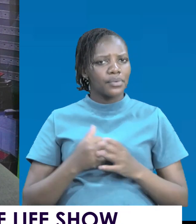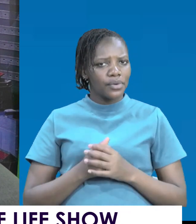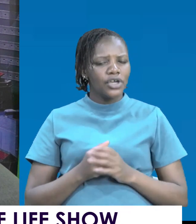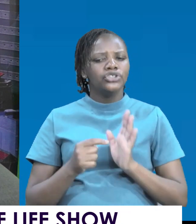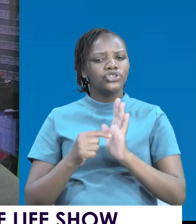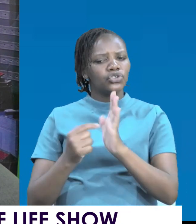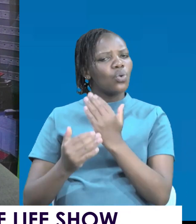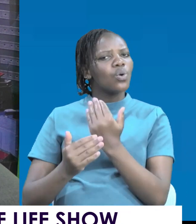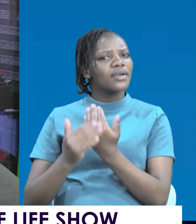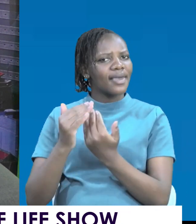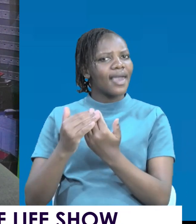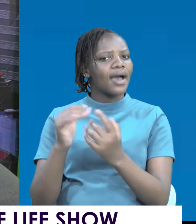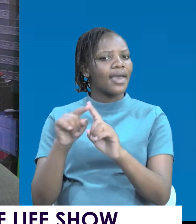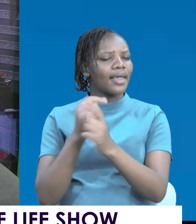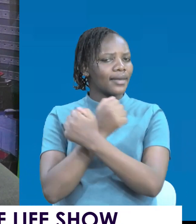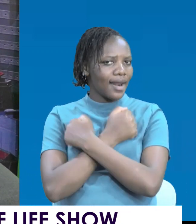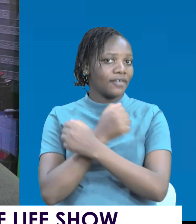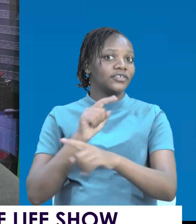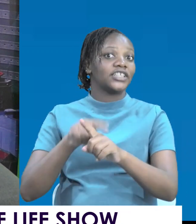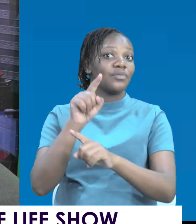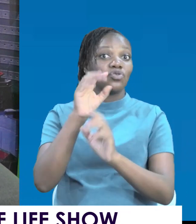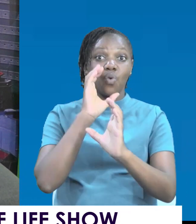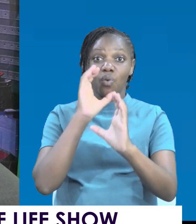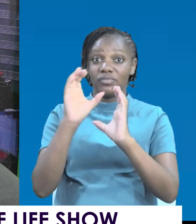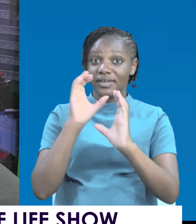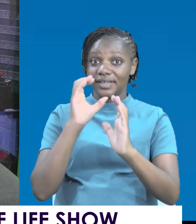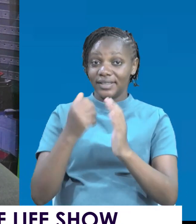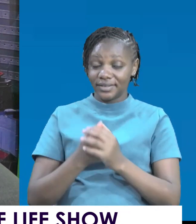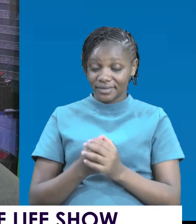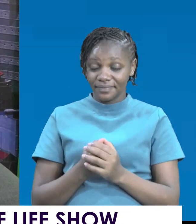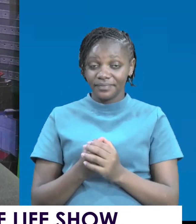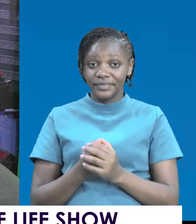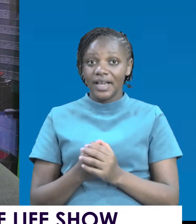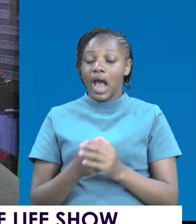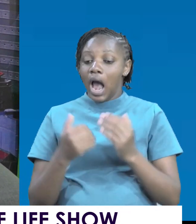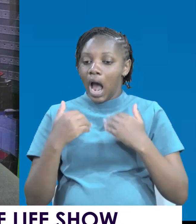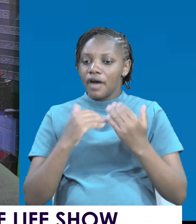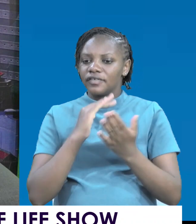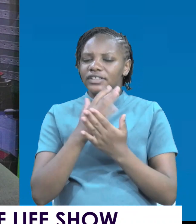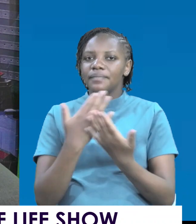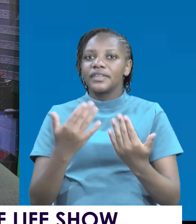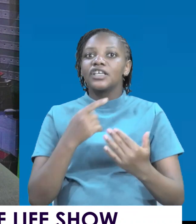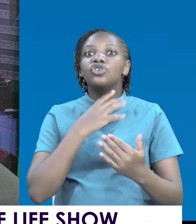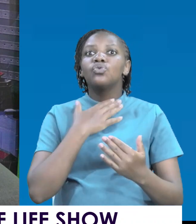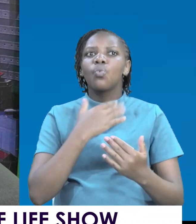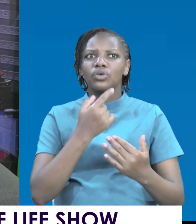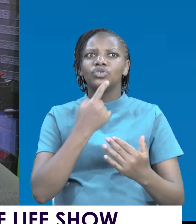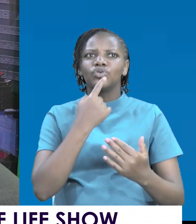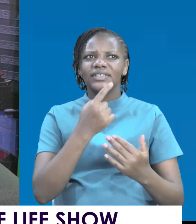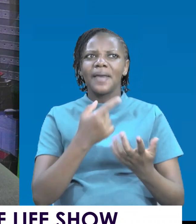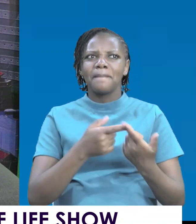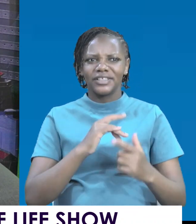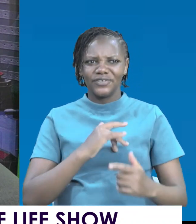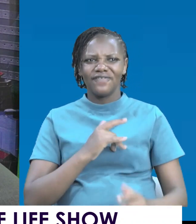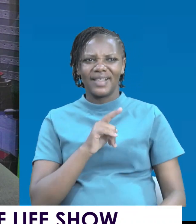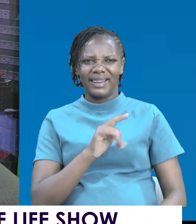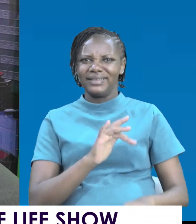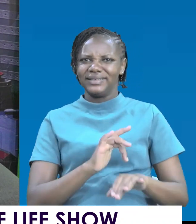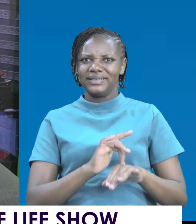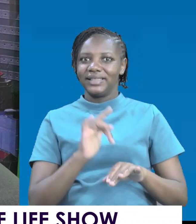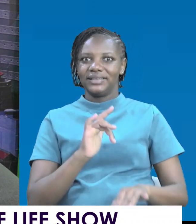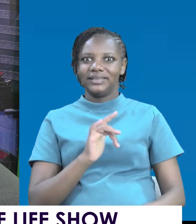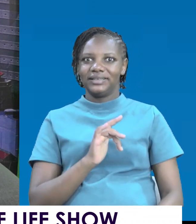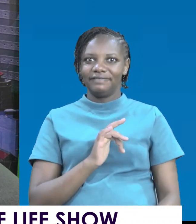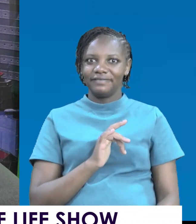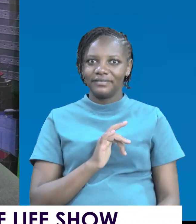Empathize in your communication. There are things that you may be fighting to say, but you do not say it just